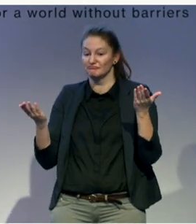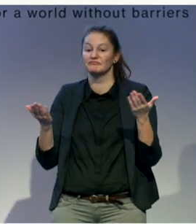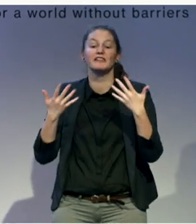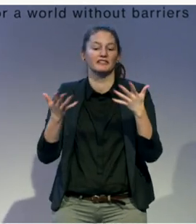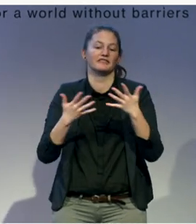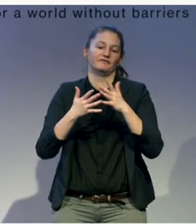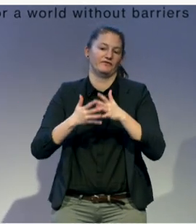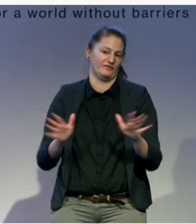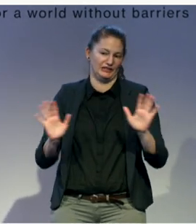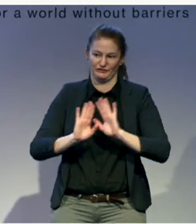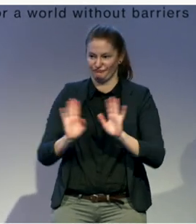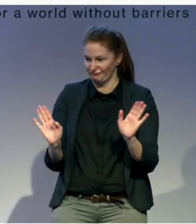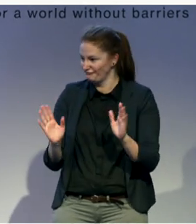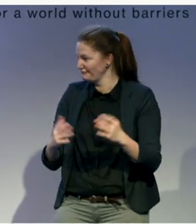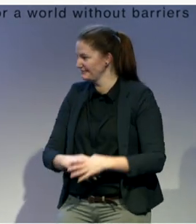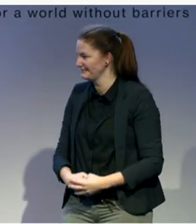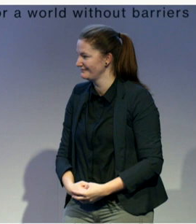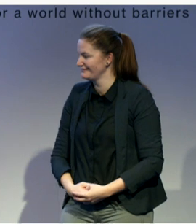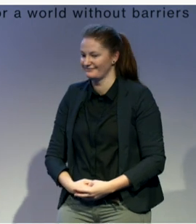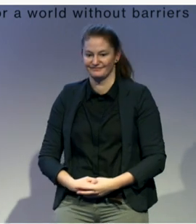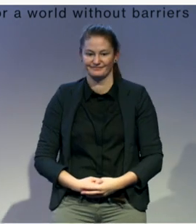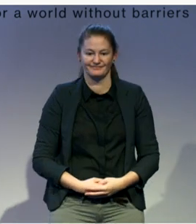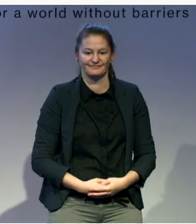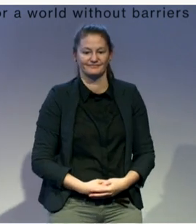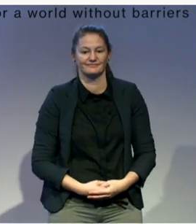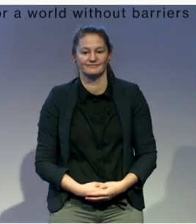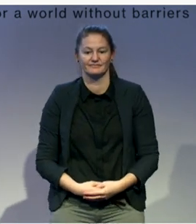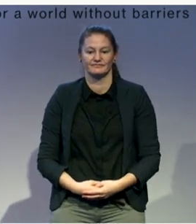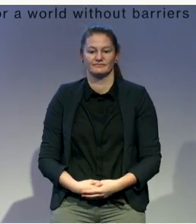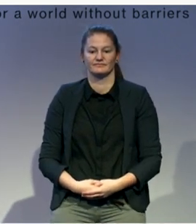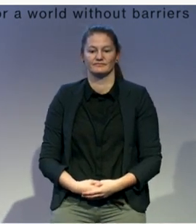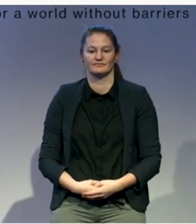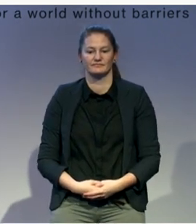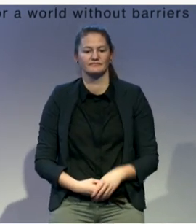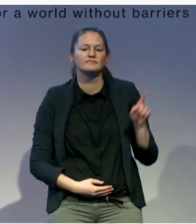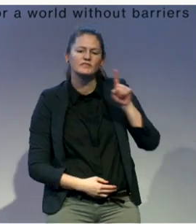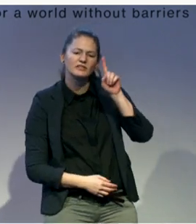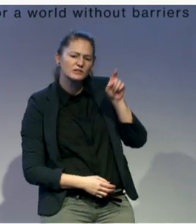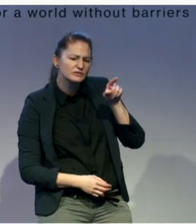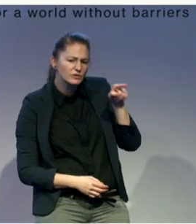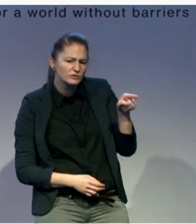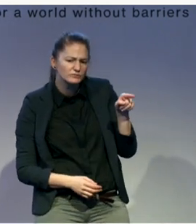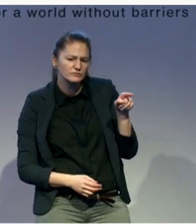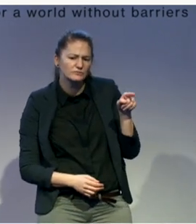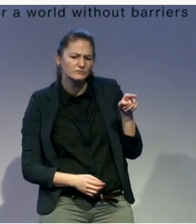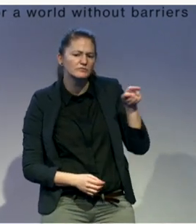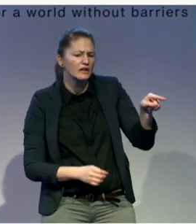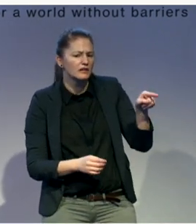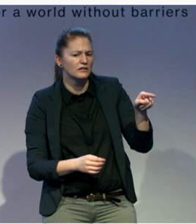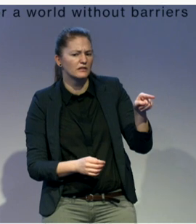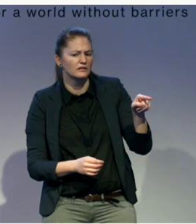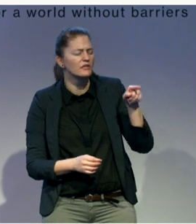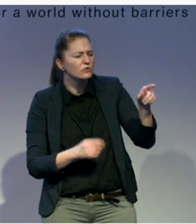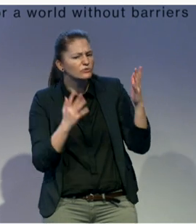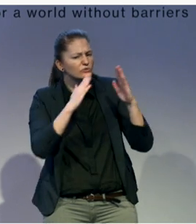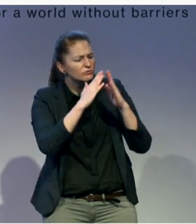have you found that the government in your home country or the countries in which you work, in Tracy's case, are